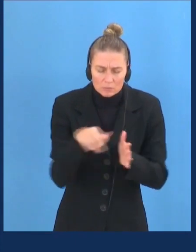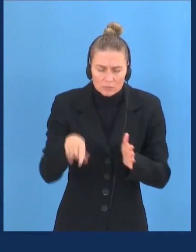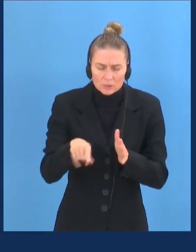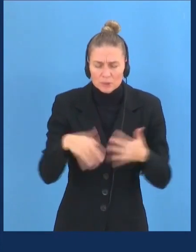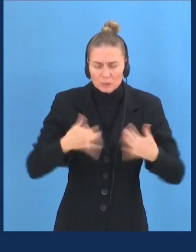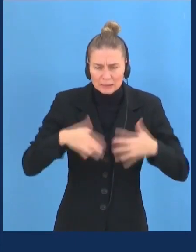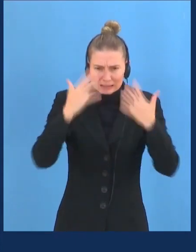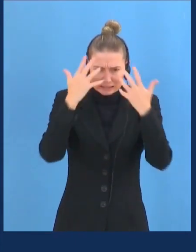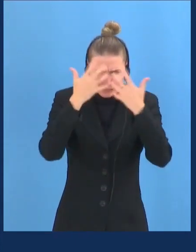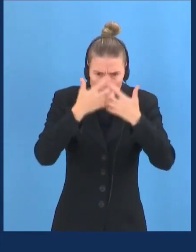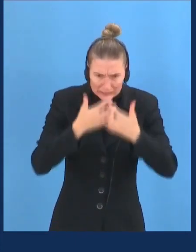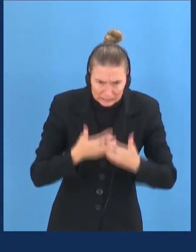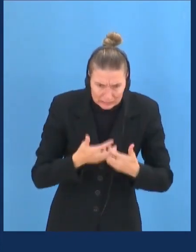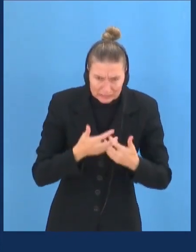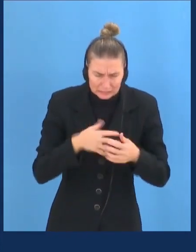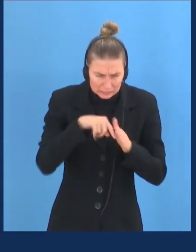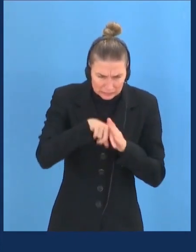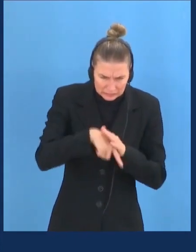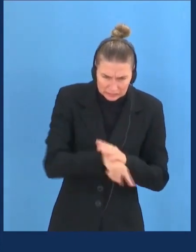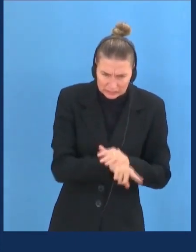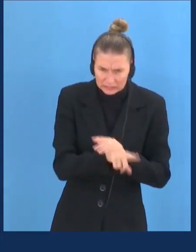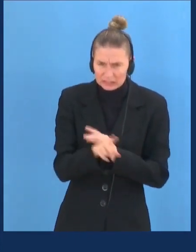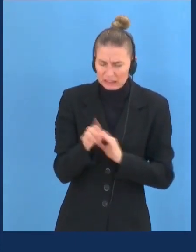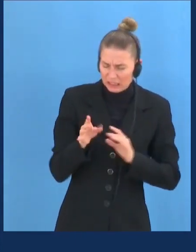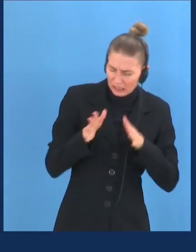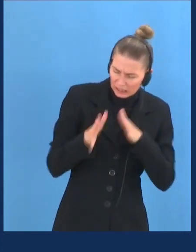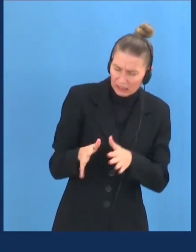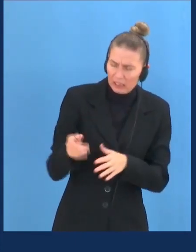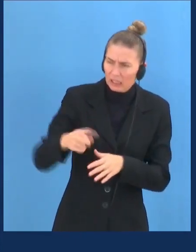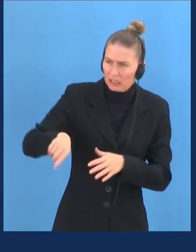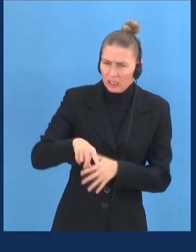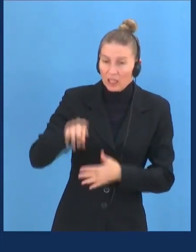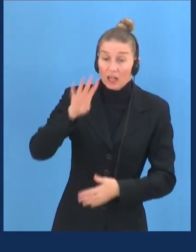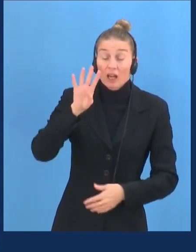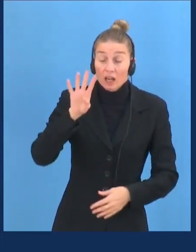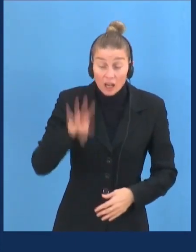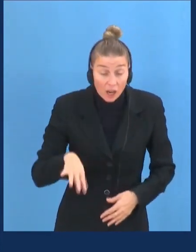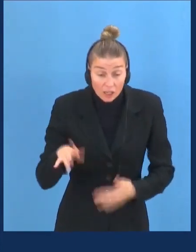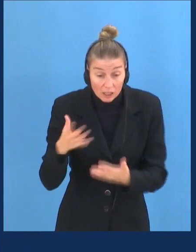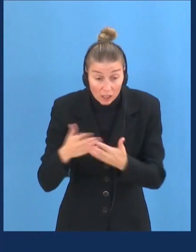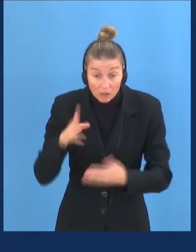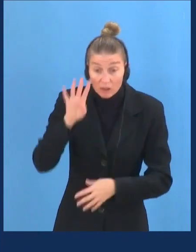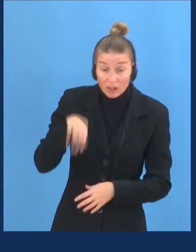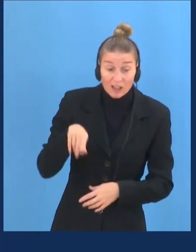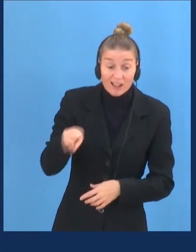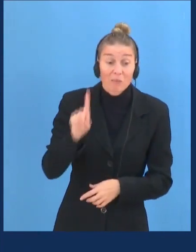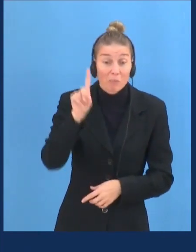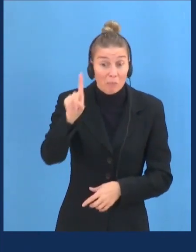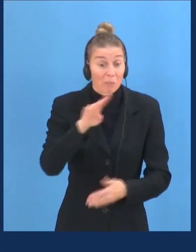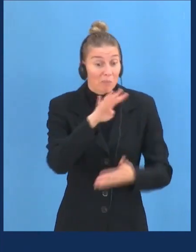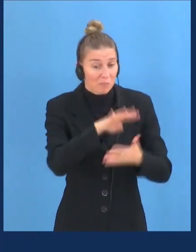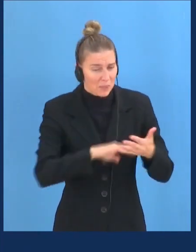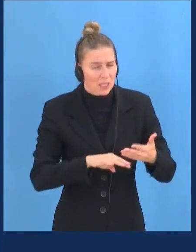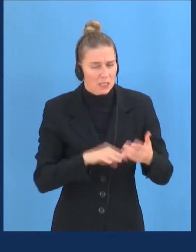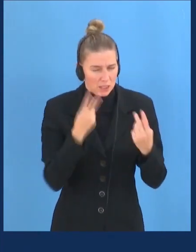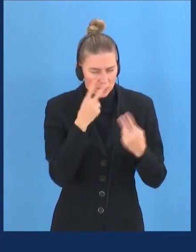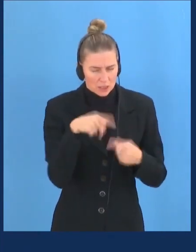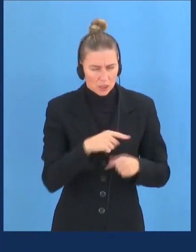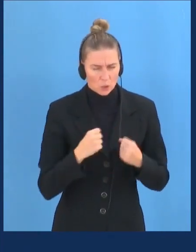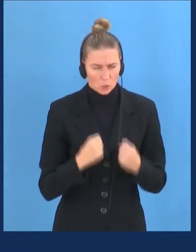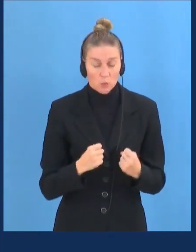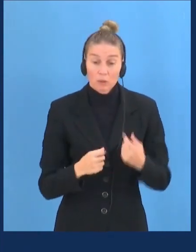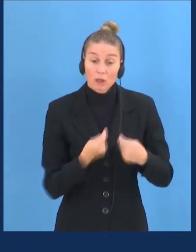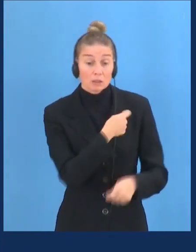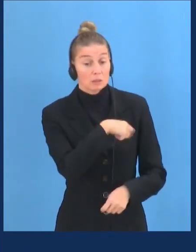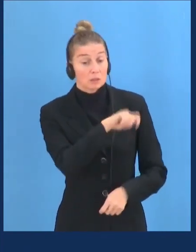discrimination against the Catalan people and the Catalan language not being prosecuted in the Spanish state, but somewhat encouraged. Last year, Spain